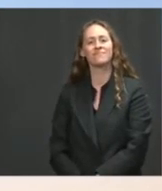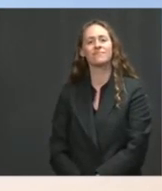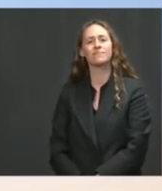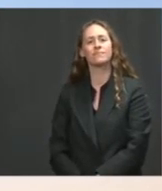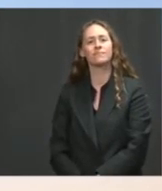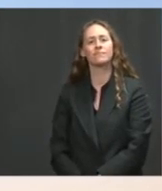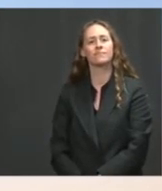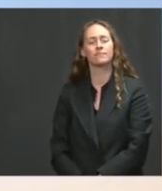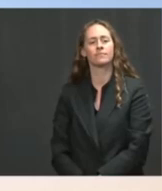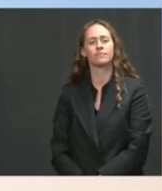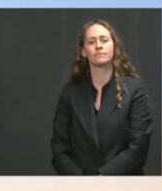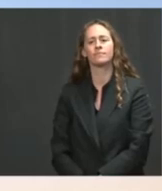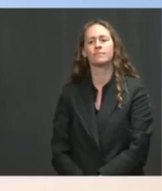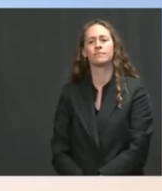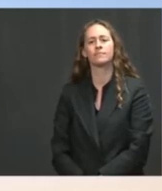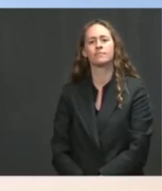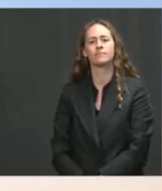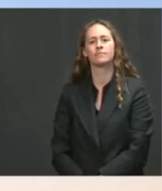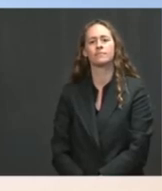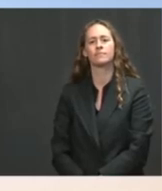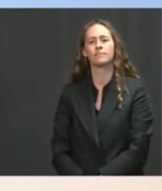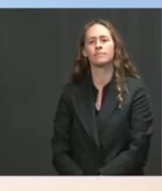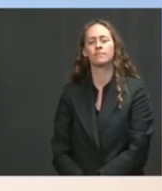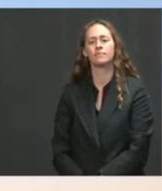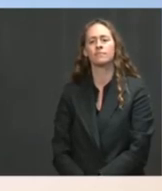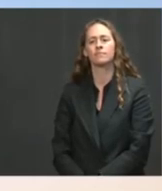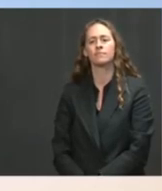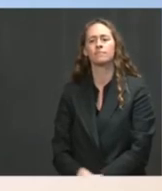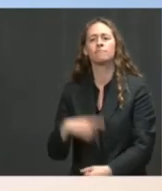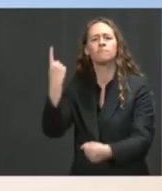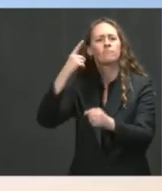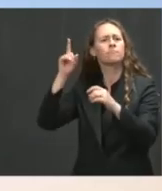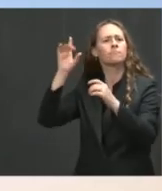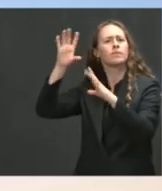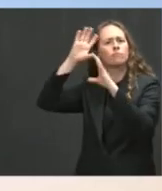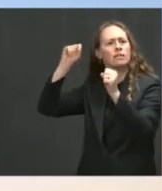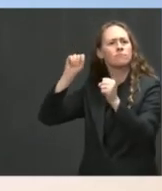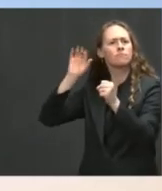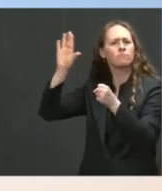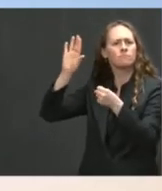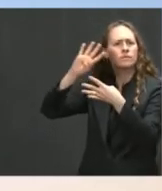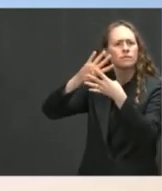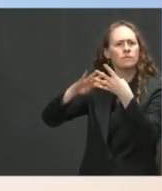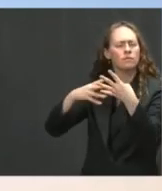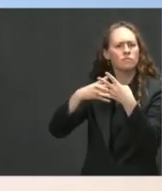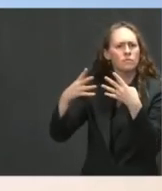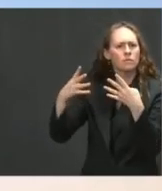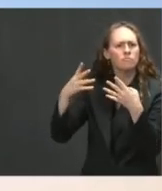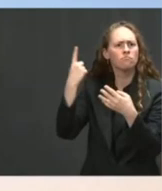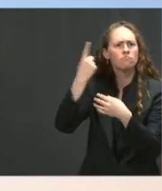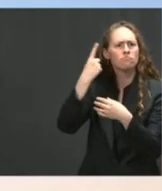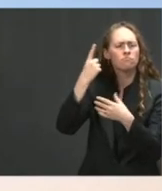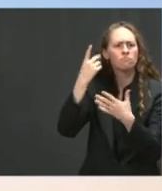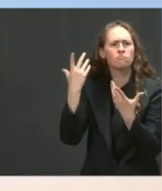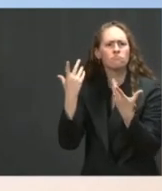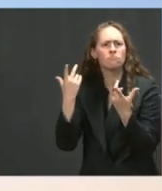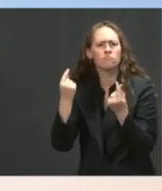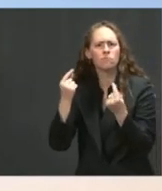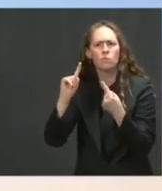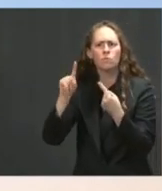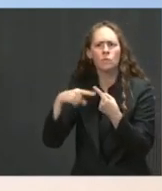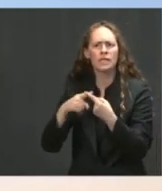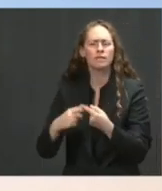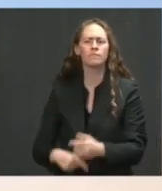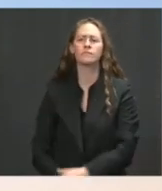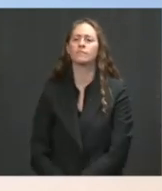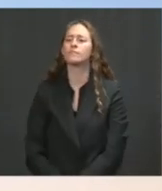now. Is he still going to Wellington? What's the schedule? Well, I know, I think Rachel asked this earlier, so the President will return to the